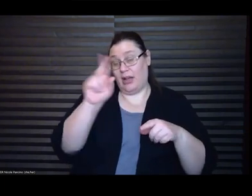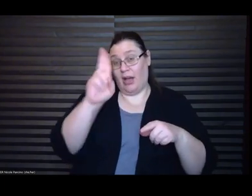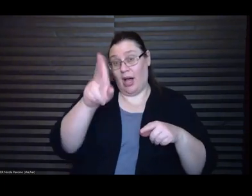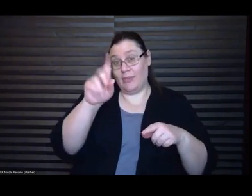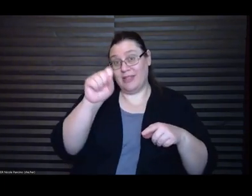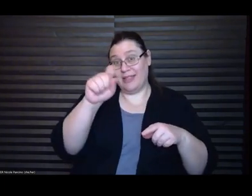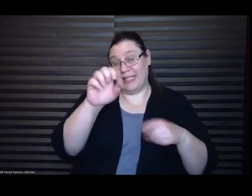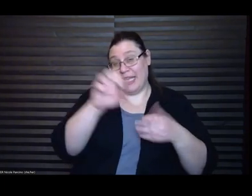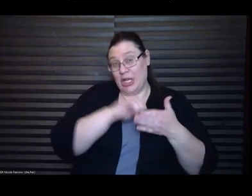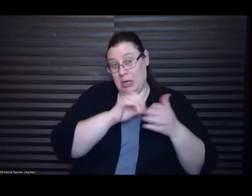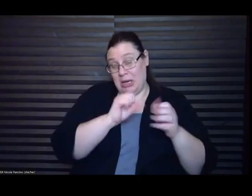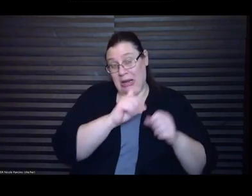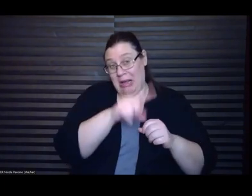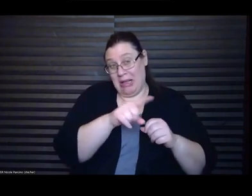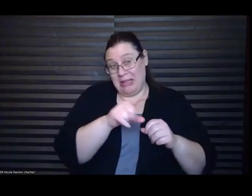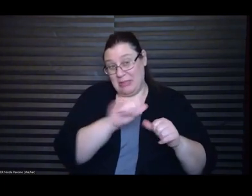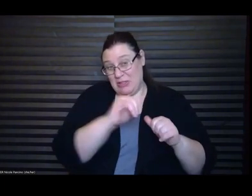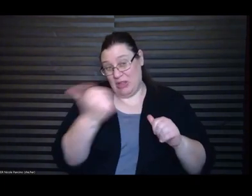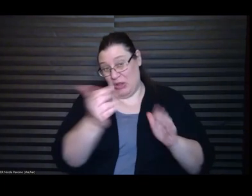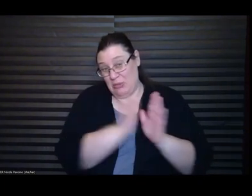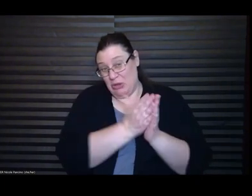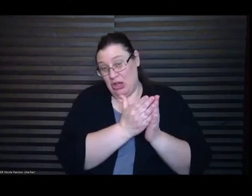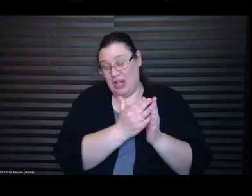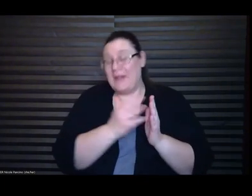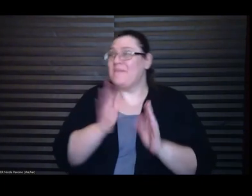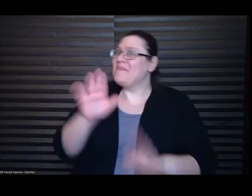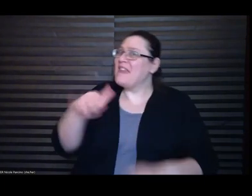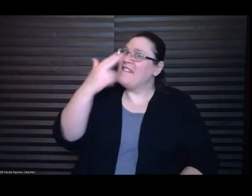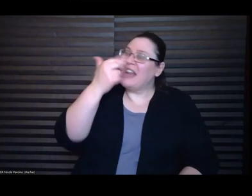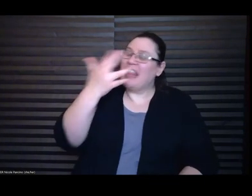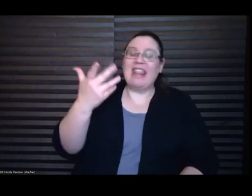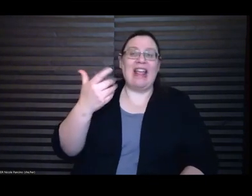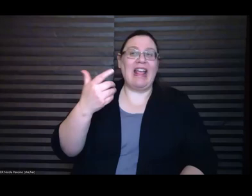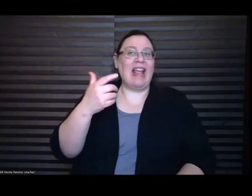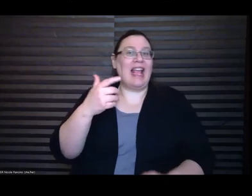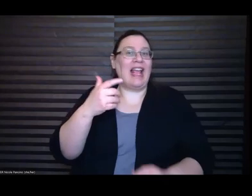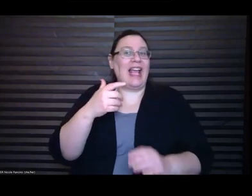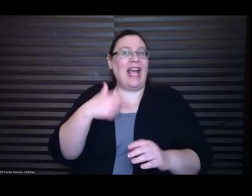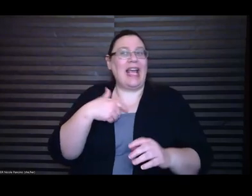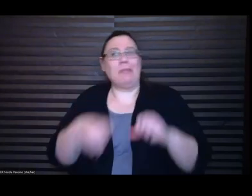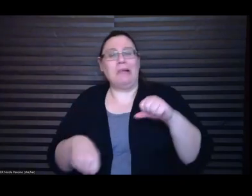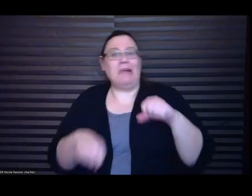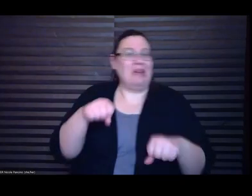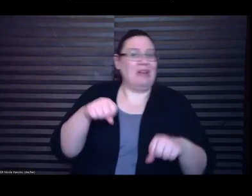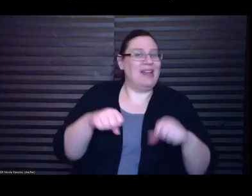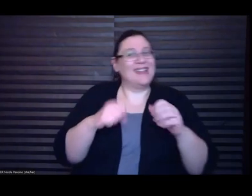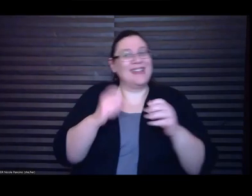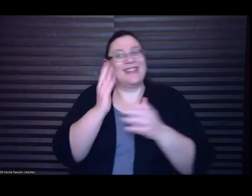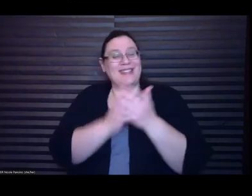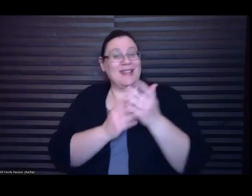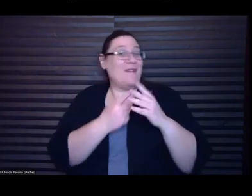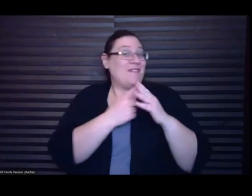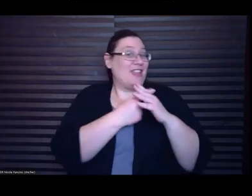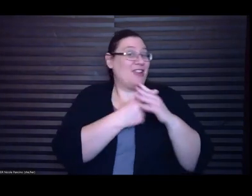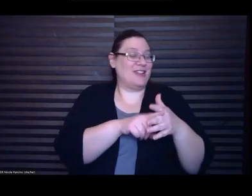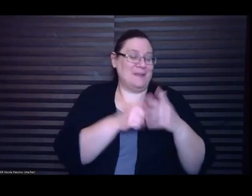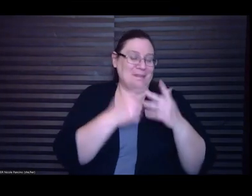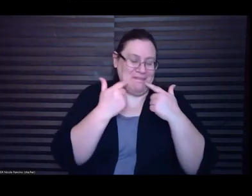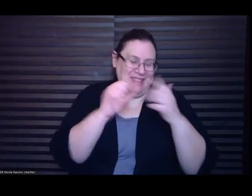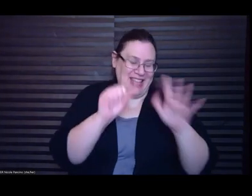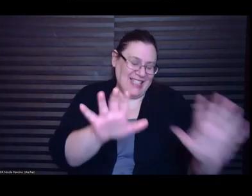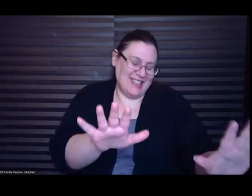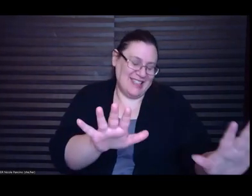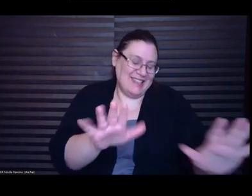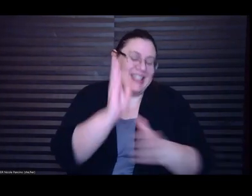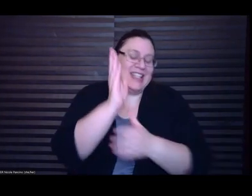swapping but yeah some of the original it's yeah it's there's some Latham in it there's some Alvin in it so please look out for that